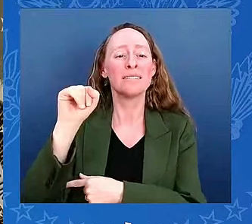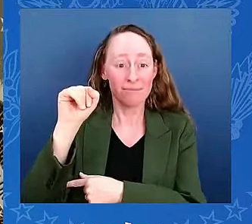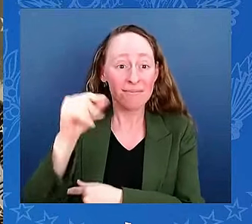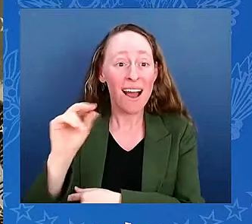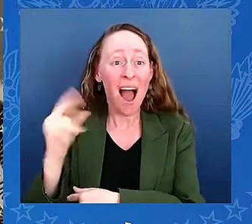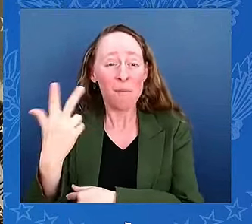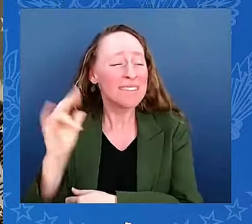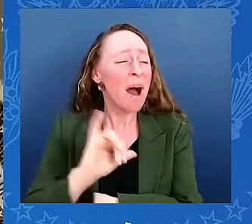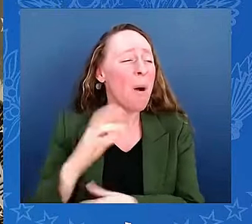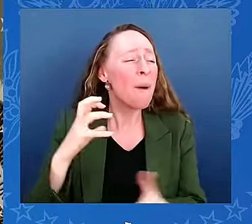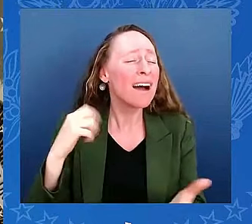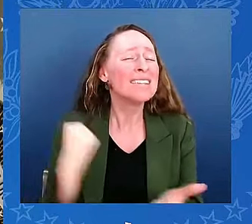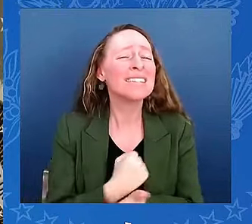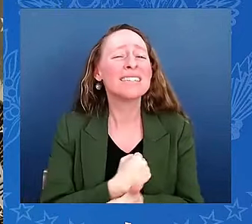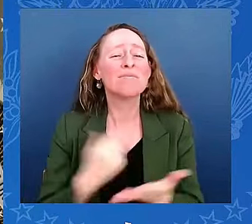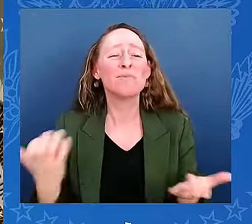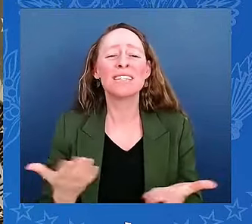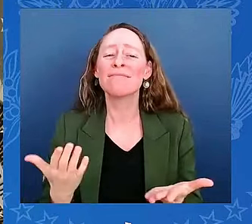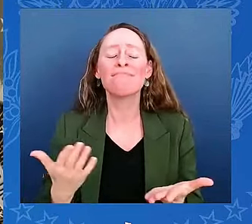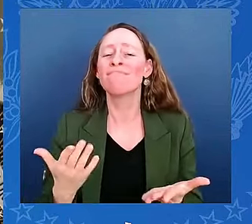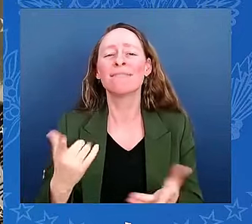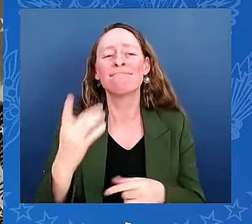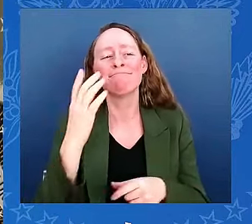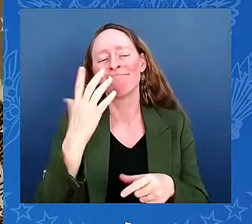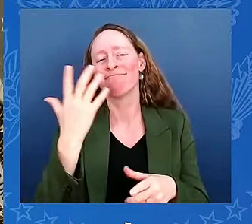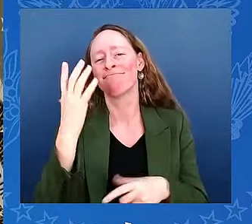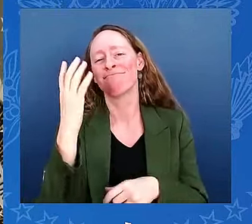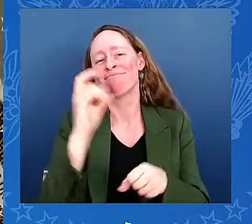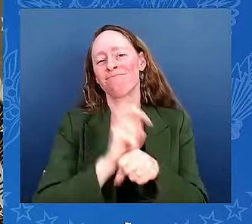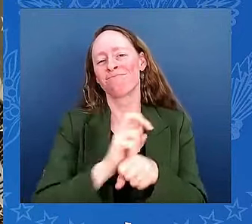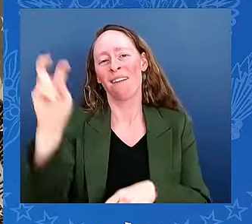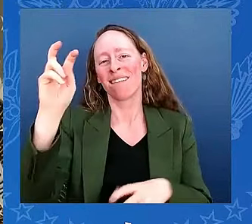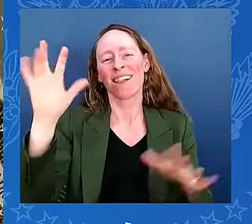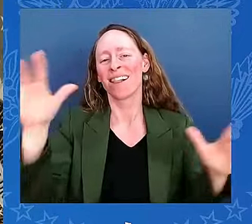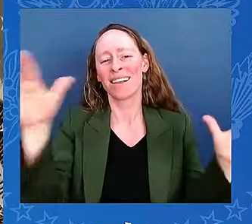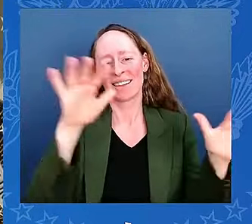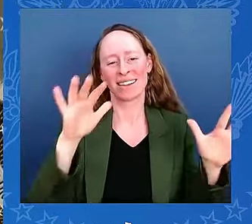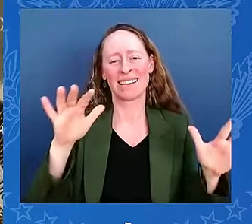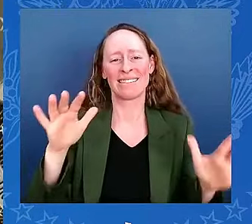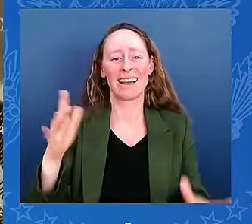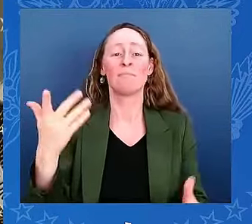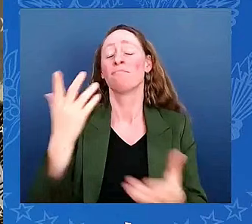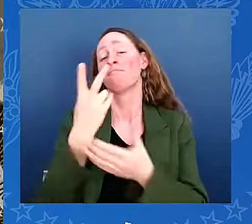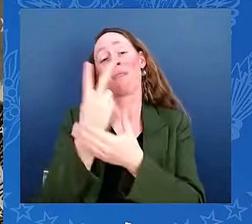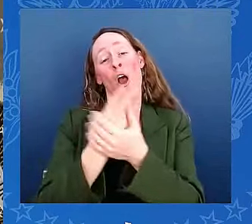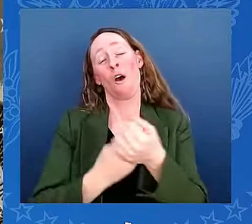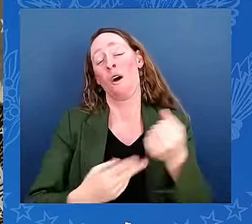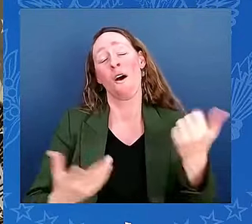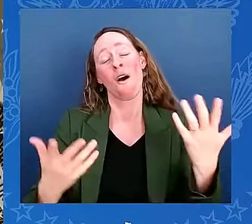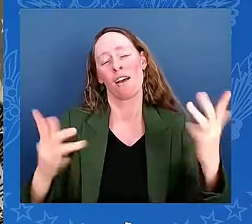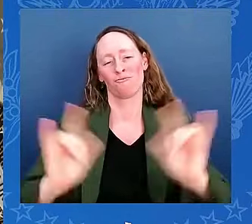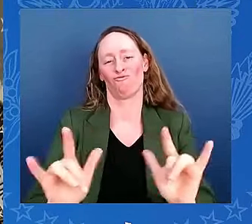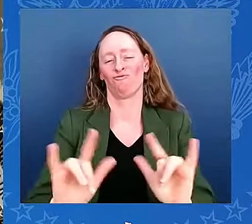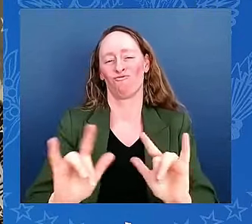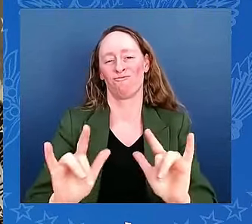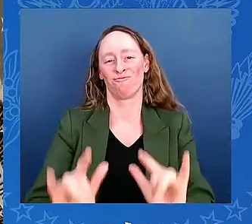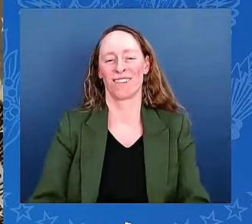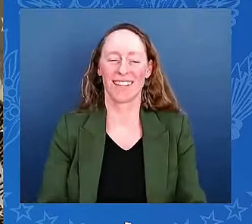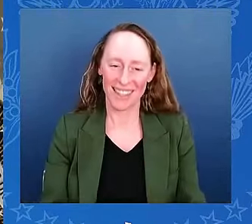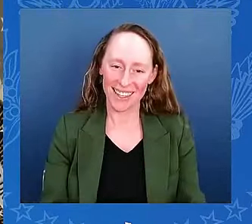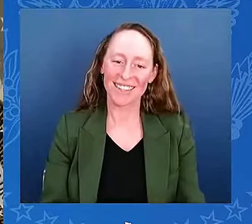They both send their love. You know, I selected Kamala to be my running mate for many reasons. She's smart.